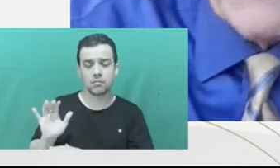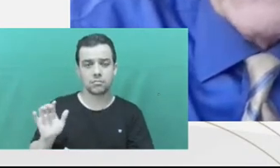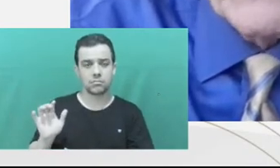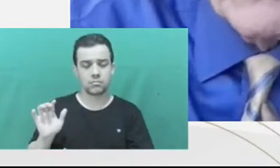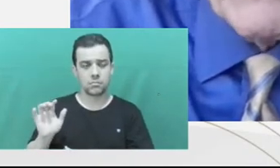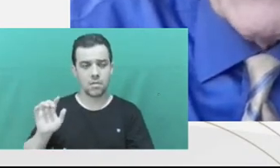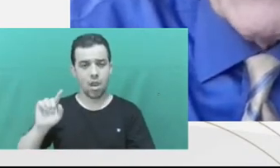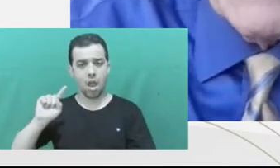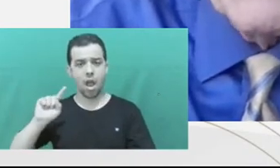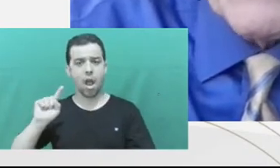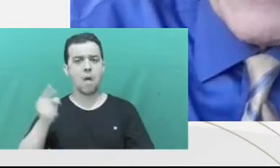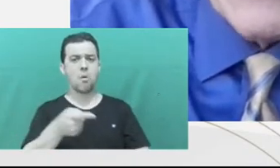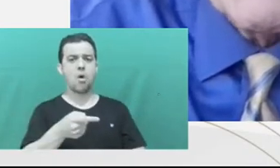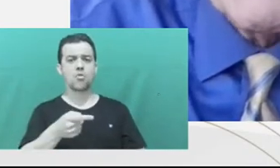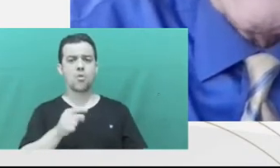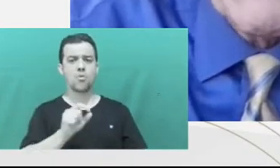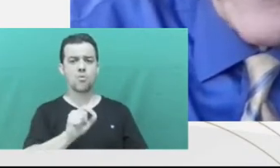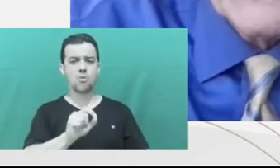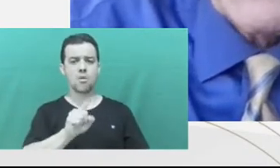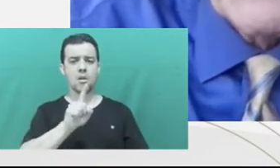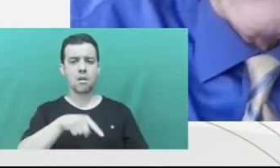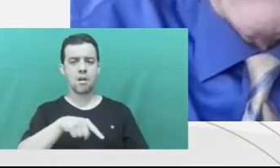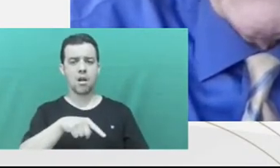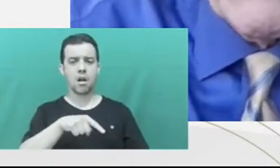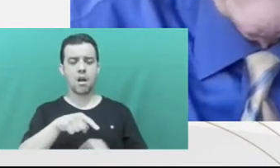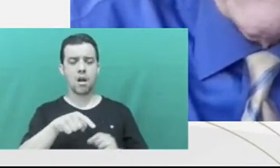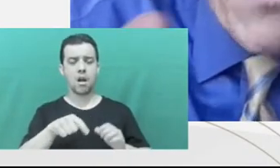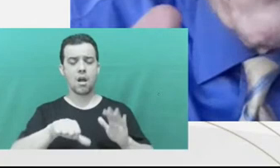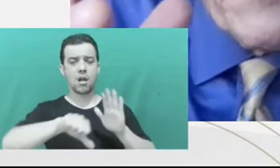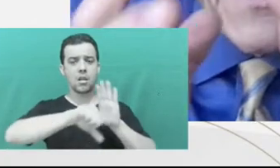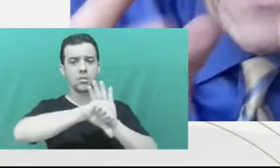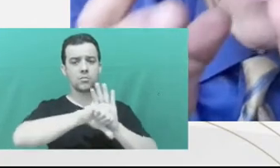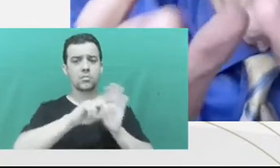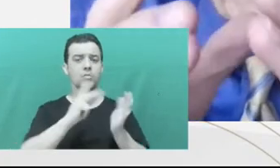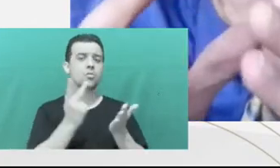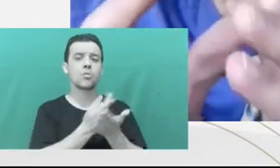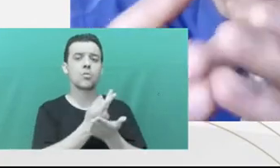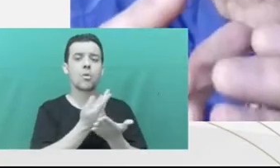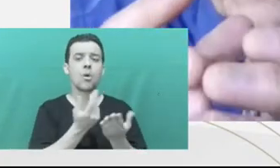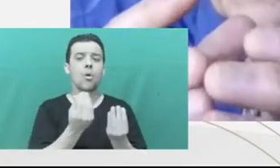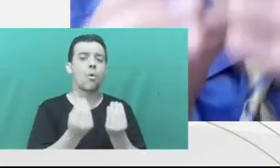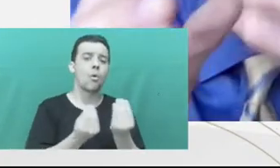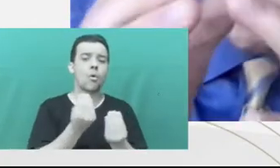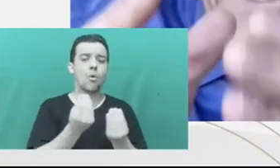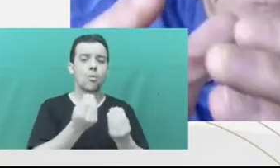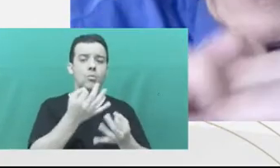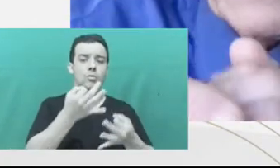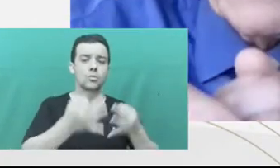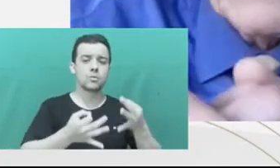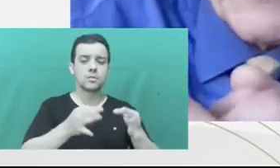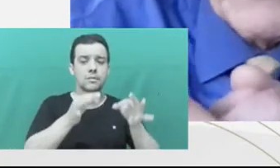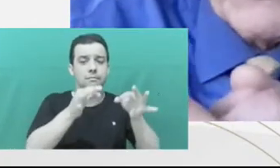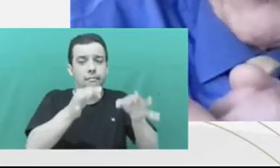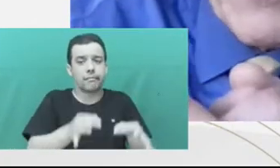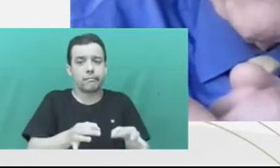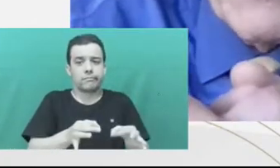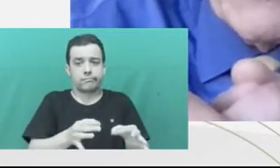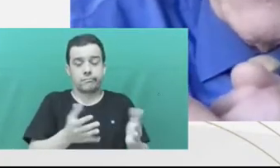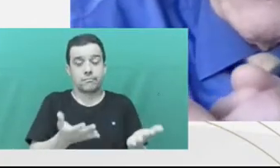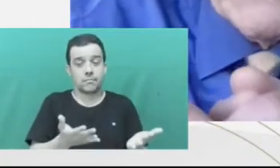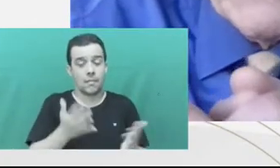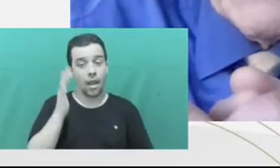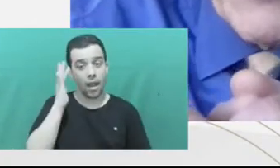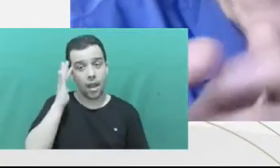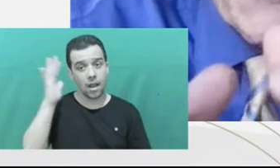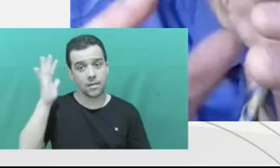the answers you all gave to that question, we probably would get to an answer that looks like the right sentence for that crime.